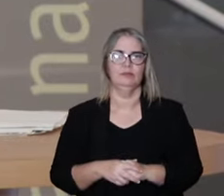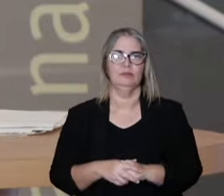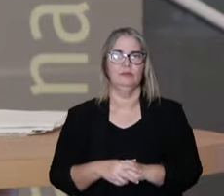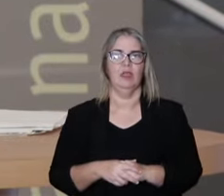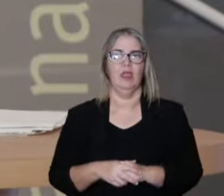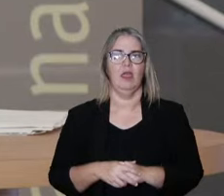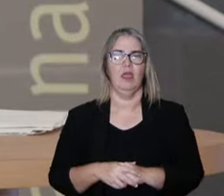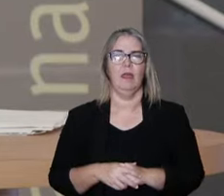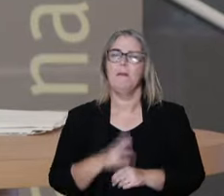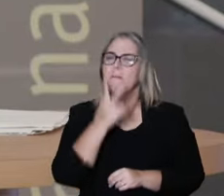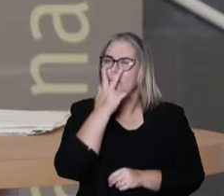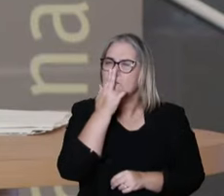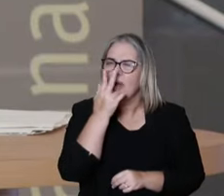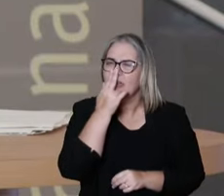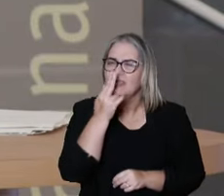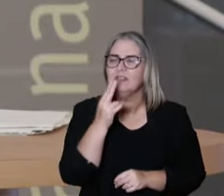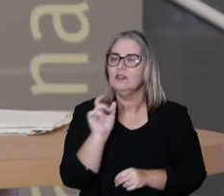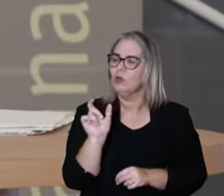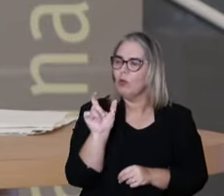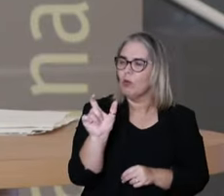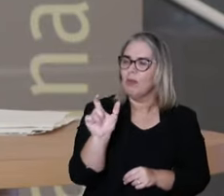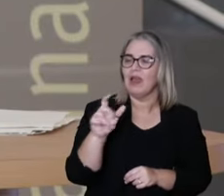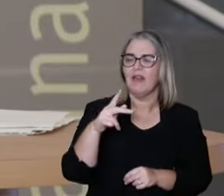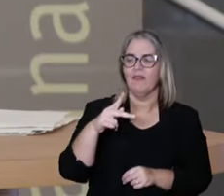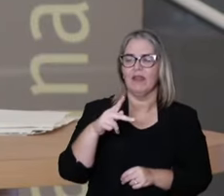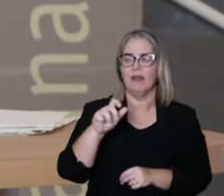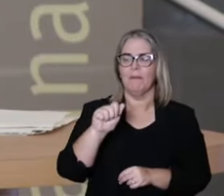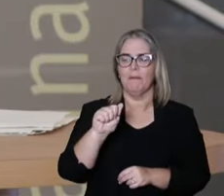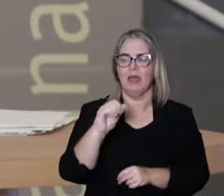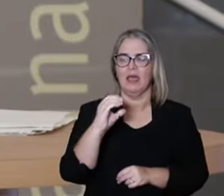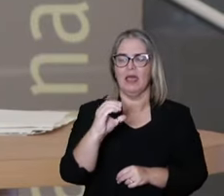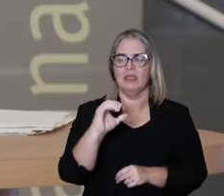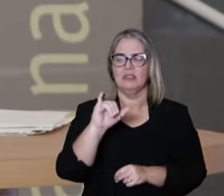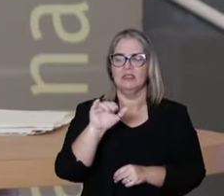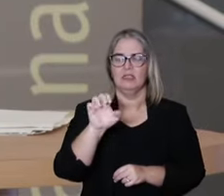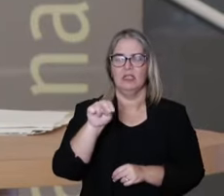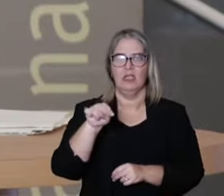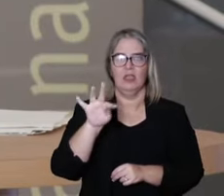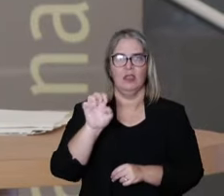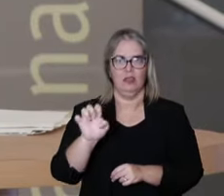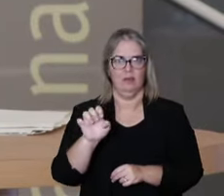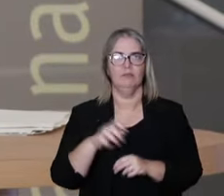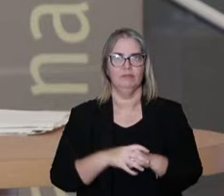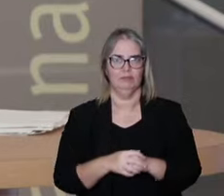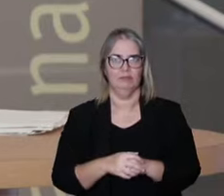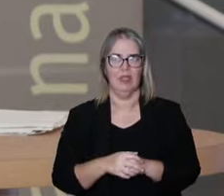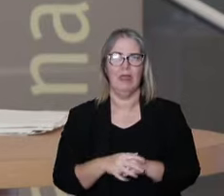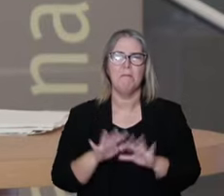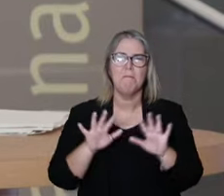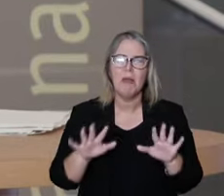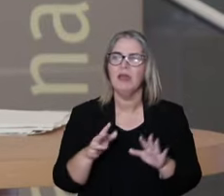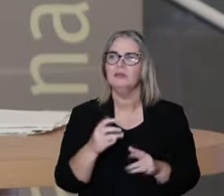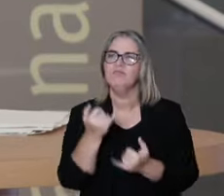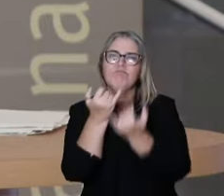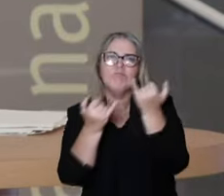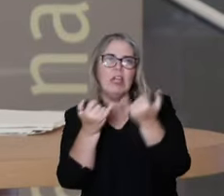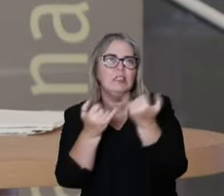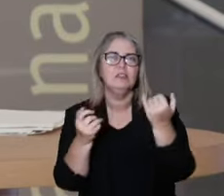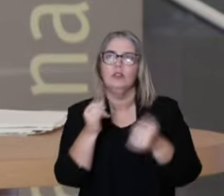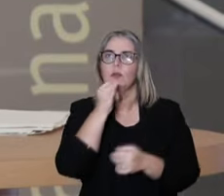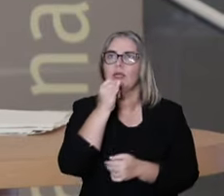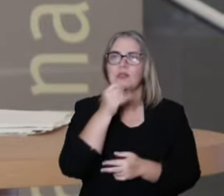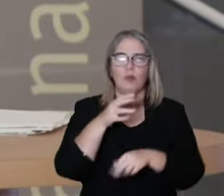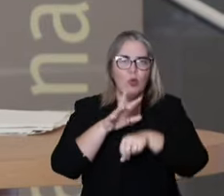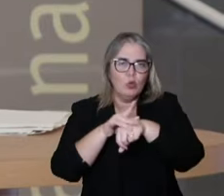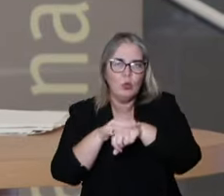way, a patient, but similar to what we know here. But the structure, it's